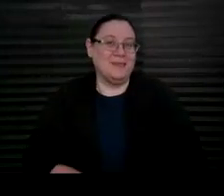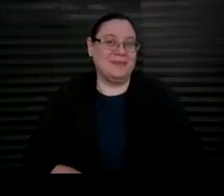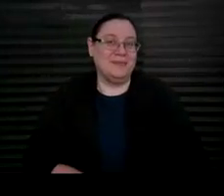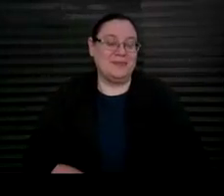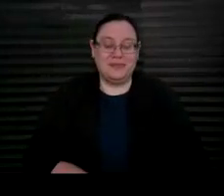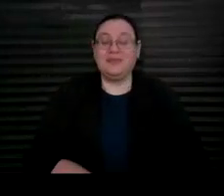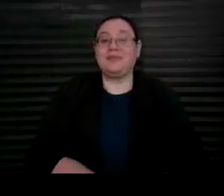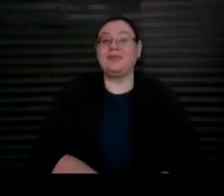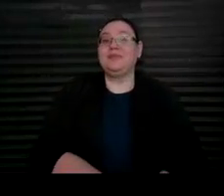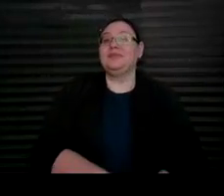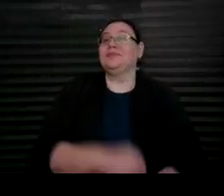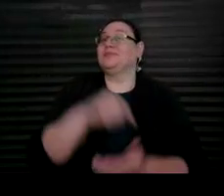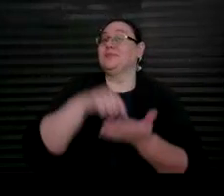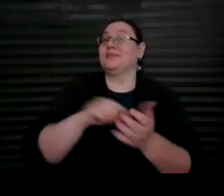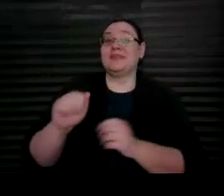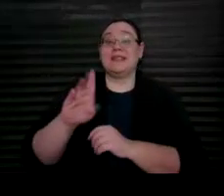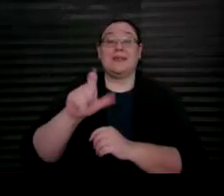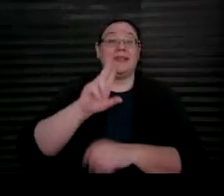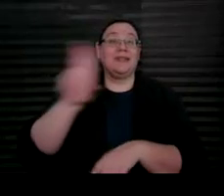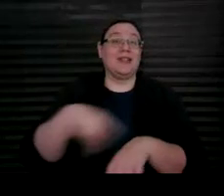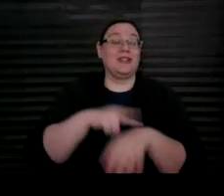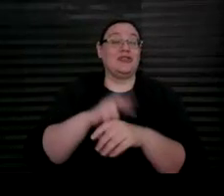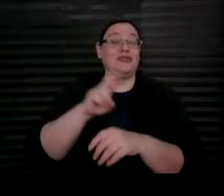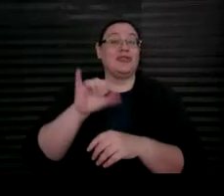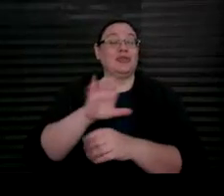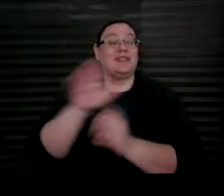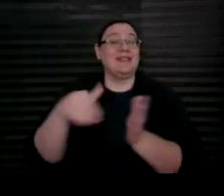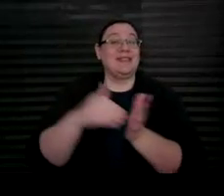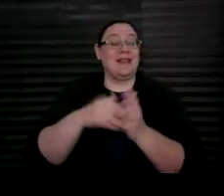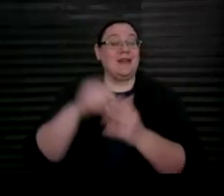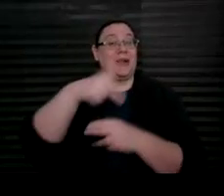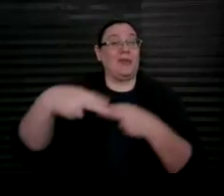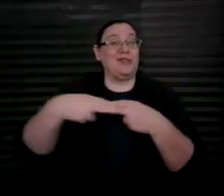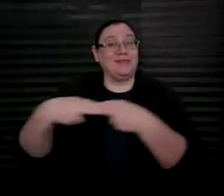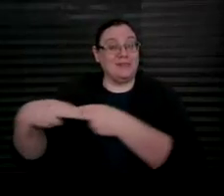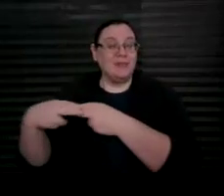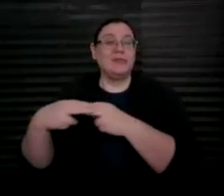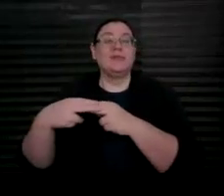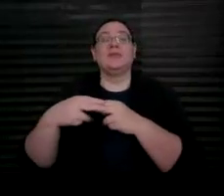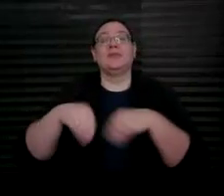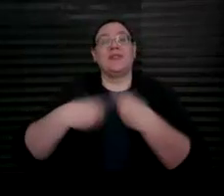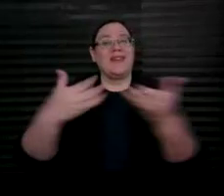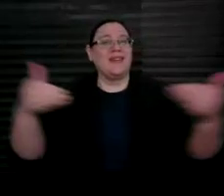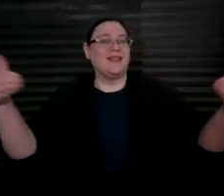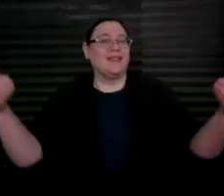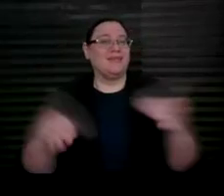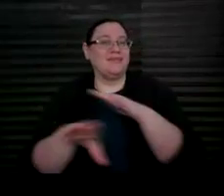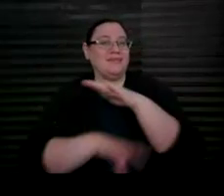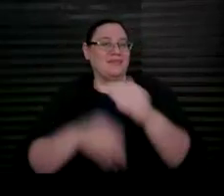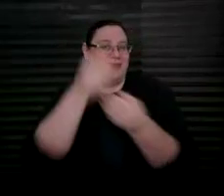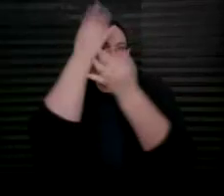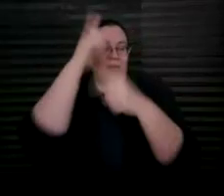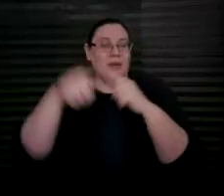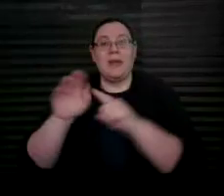This ABLE National Resource Center slide deck provides introductory information about ABLE